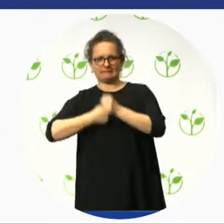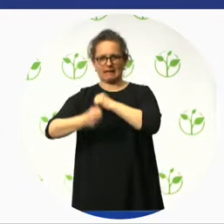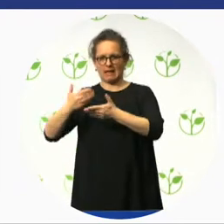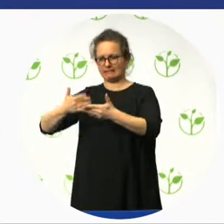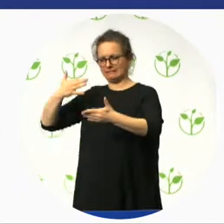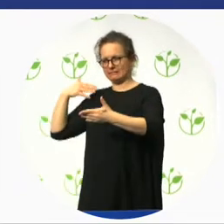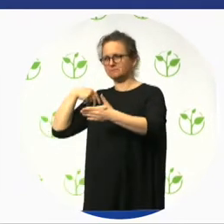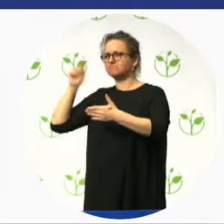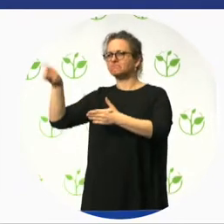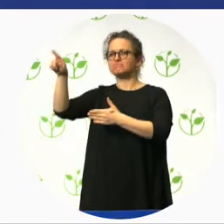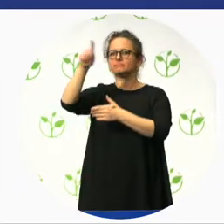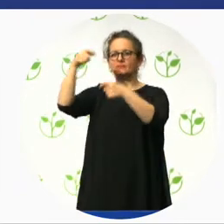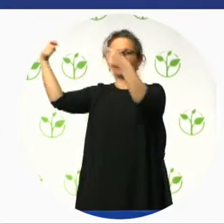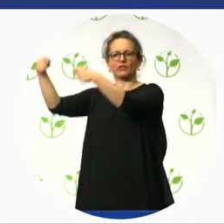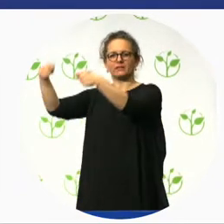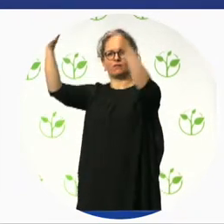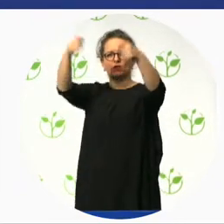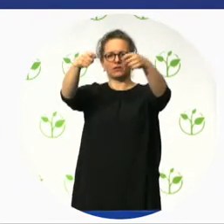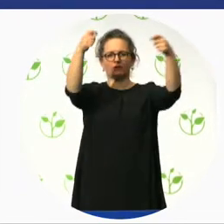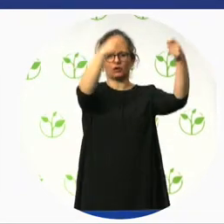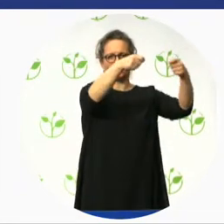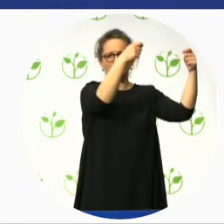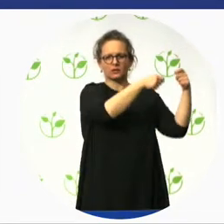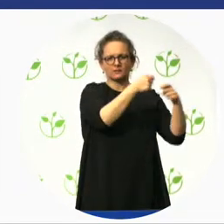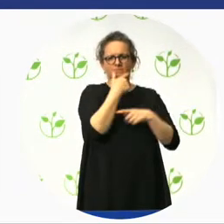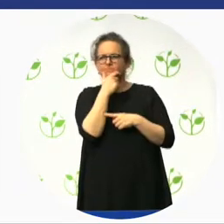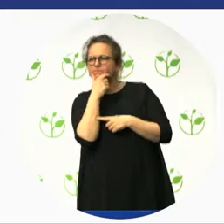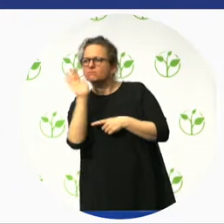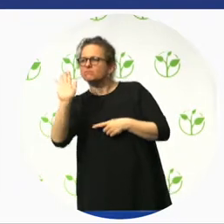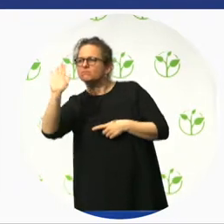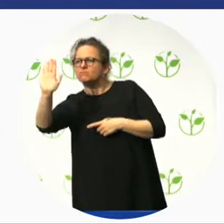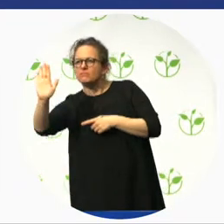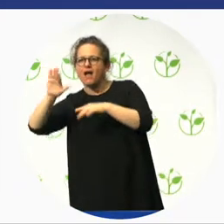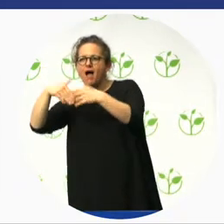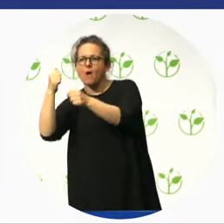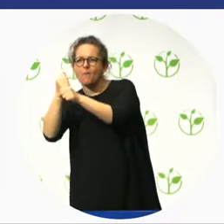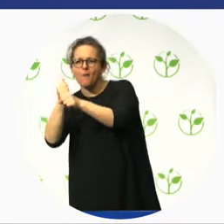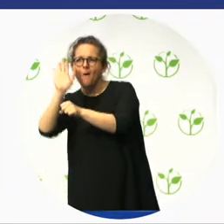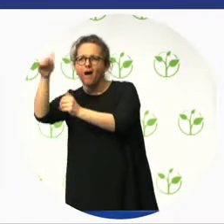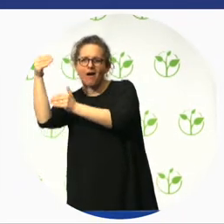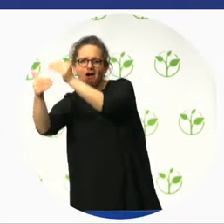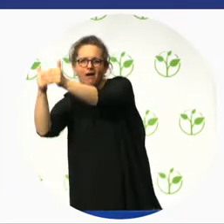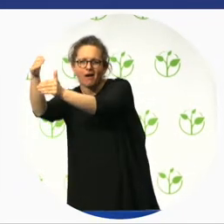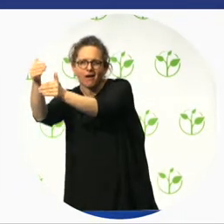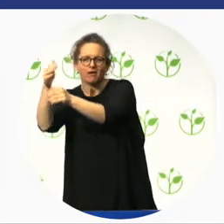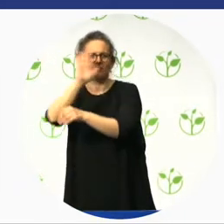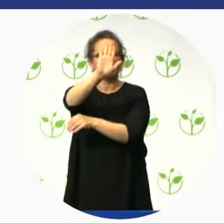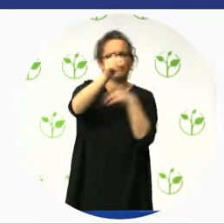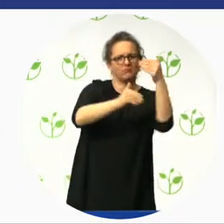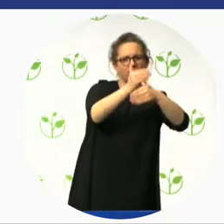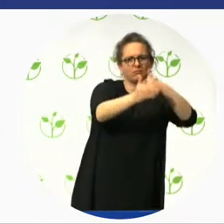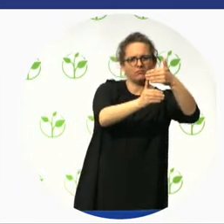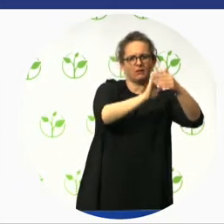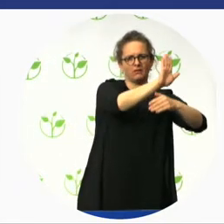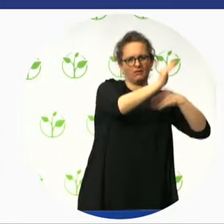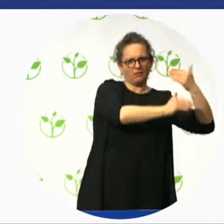and really saw to fill a gap that it saw in terms of creating inclusion in places where we live, work,